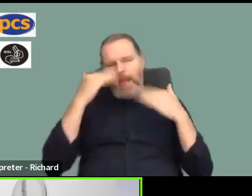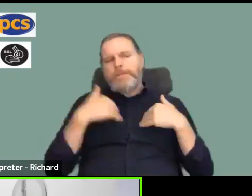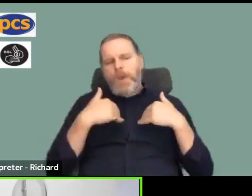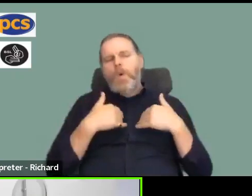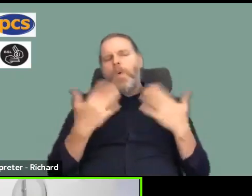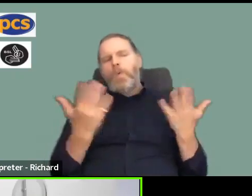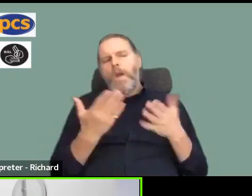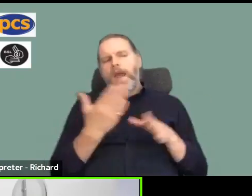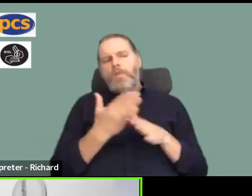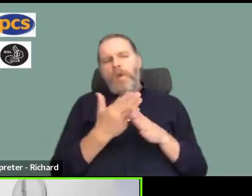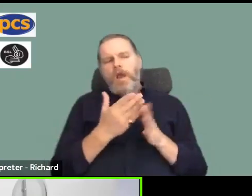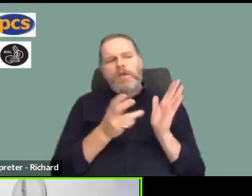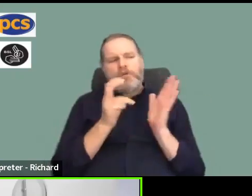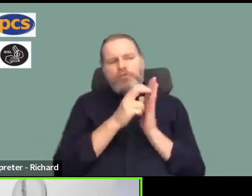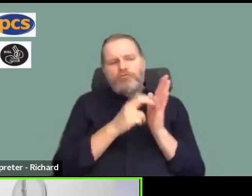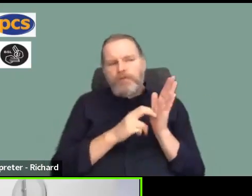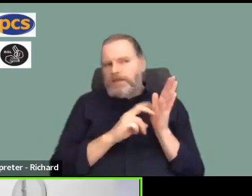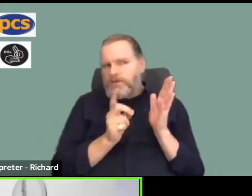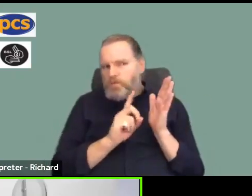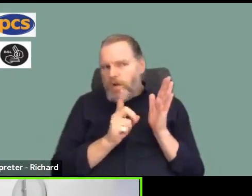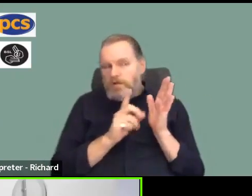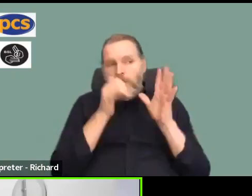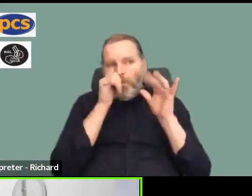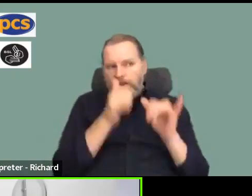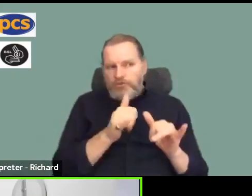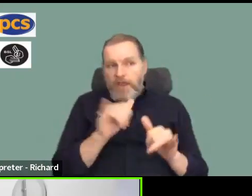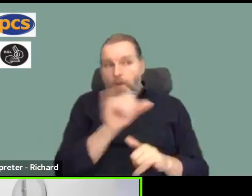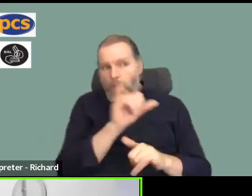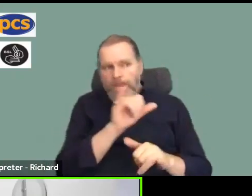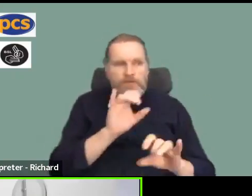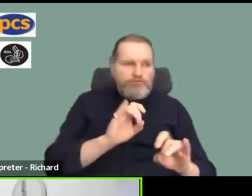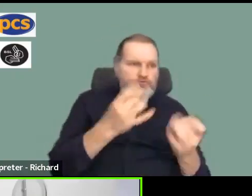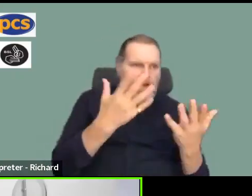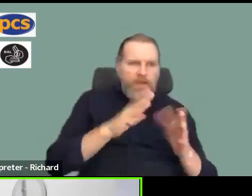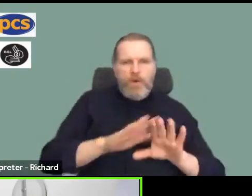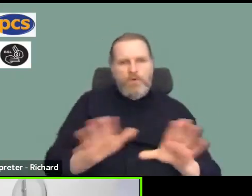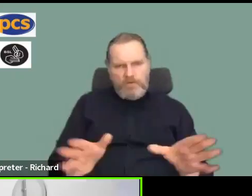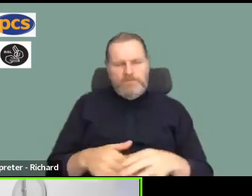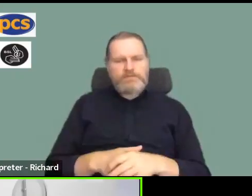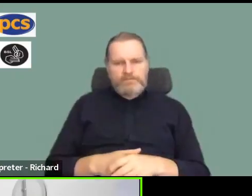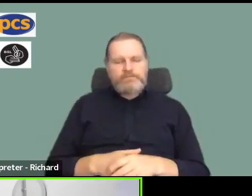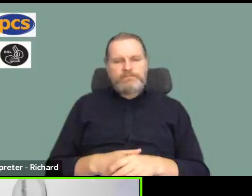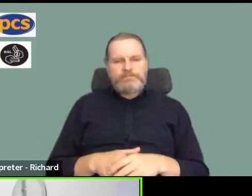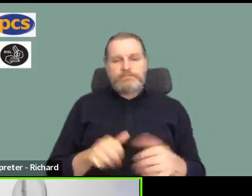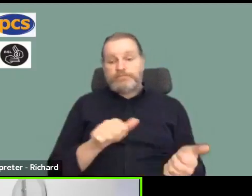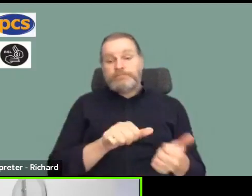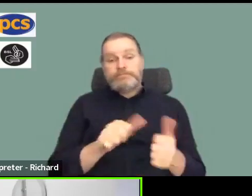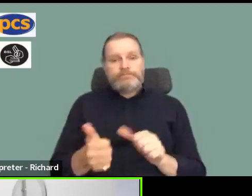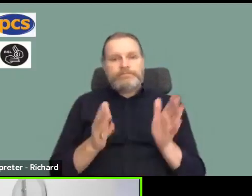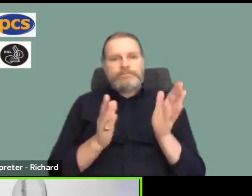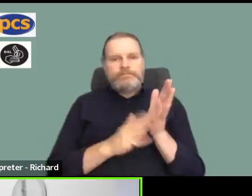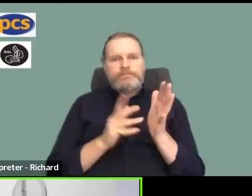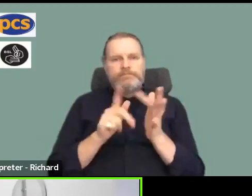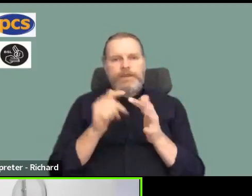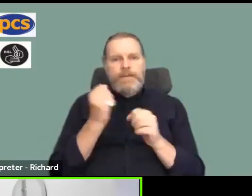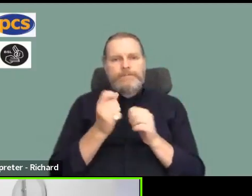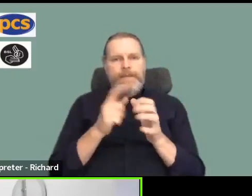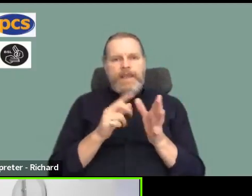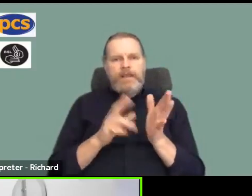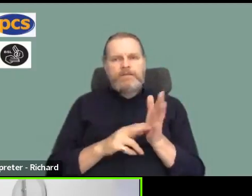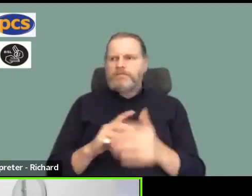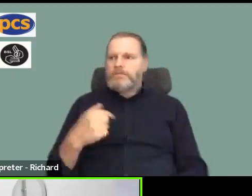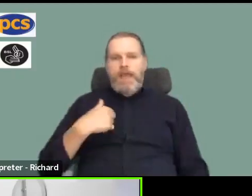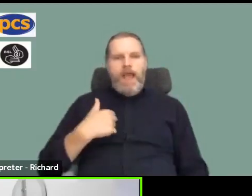what contract you employ, we can obviously give you some advice about that. Megan, our agency workers allowed to strike